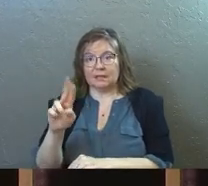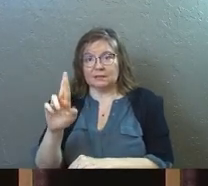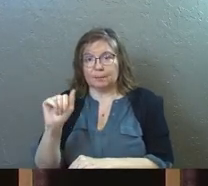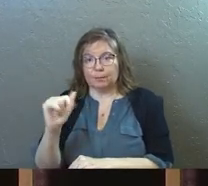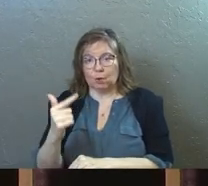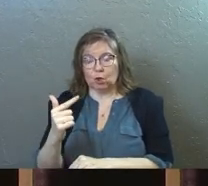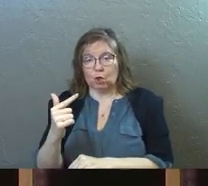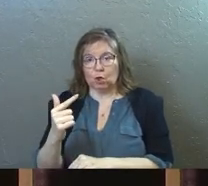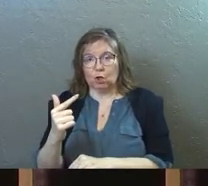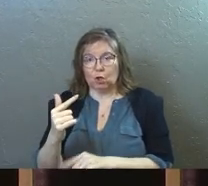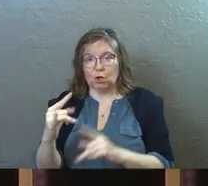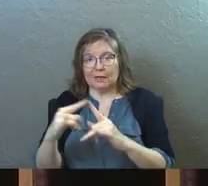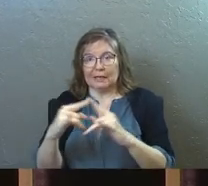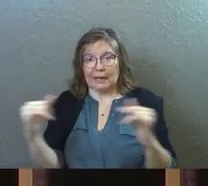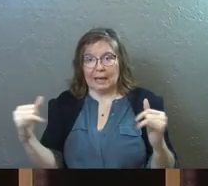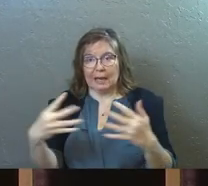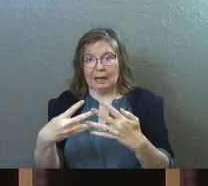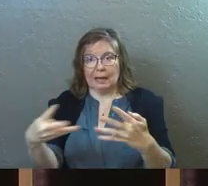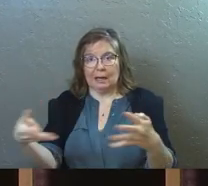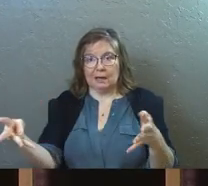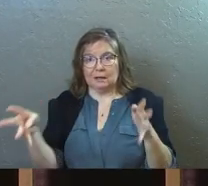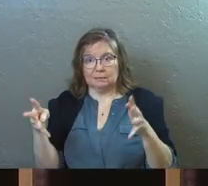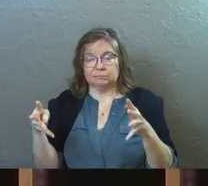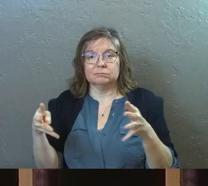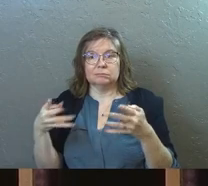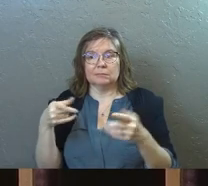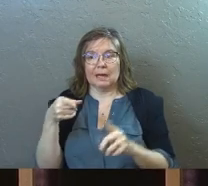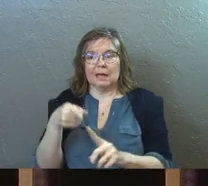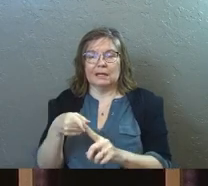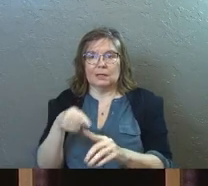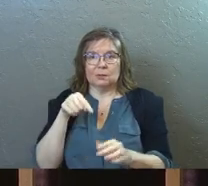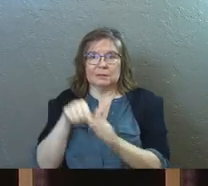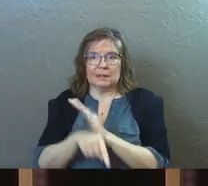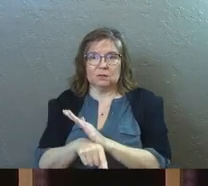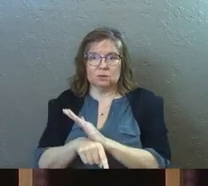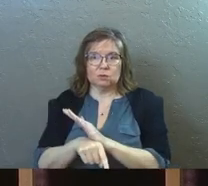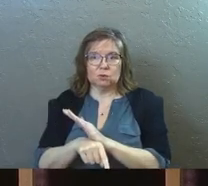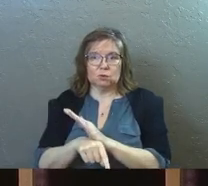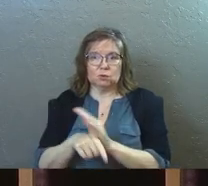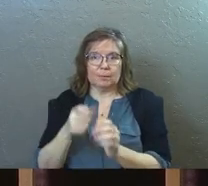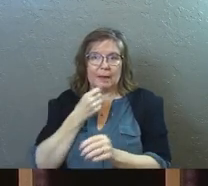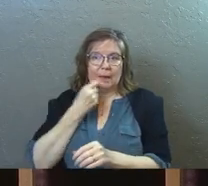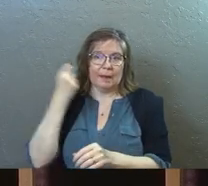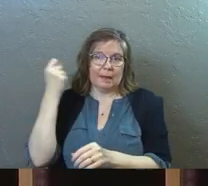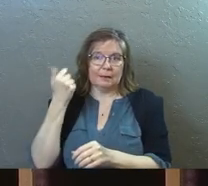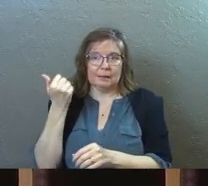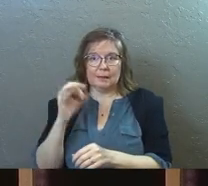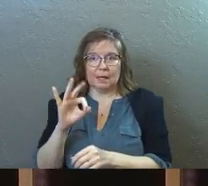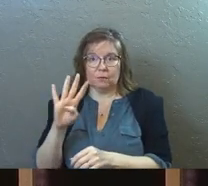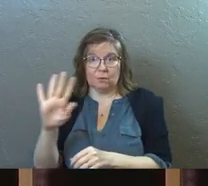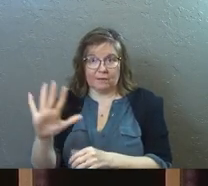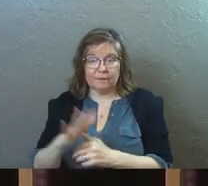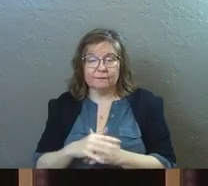concentration camp. And he was executed by hanging there in 1945.